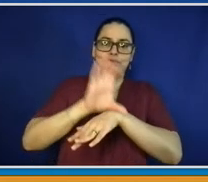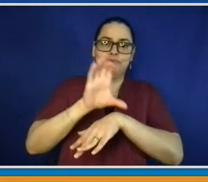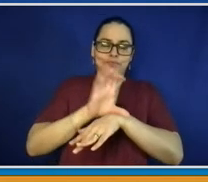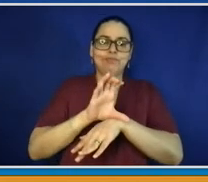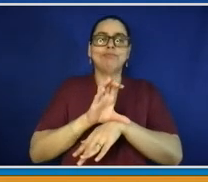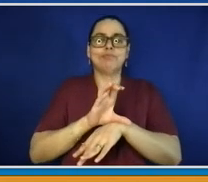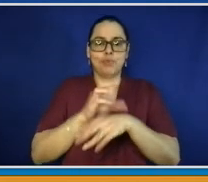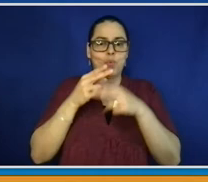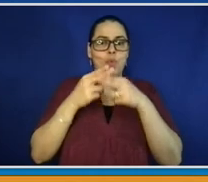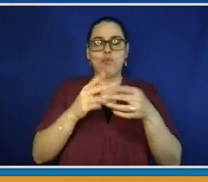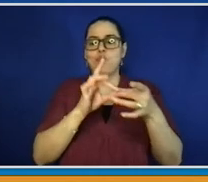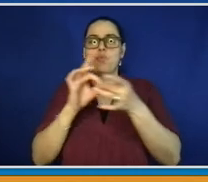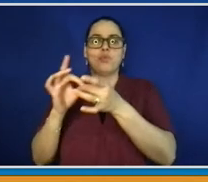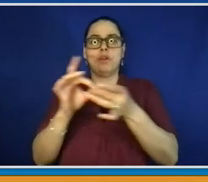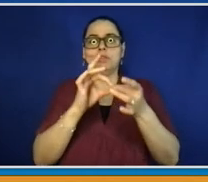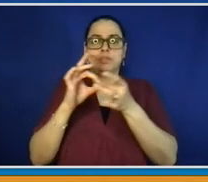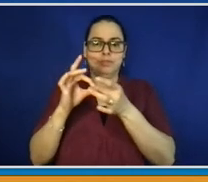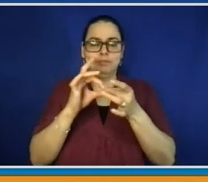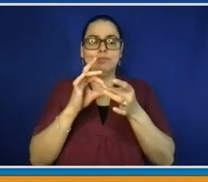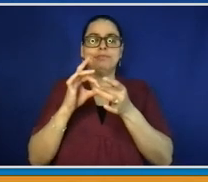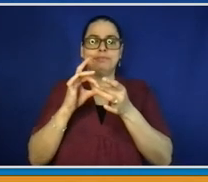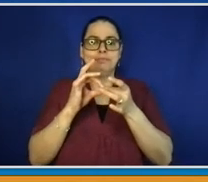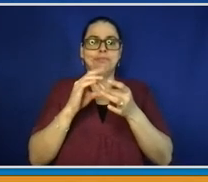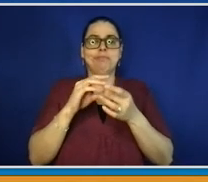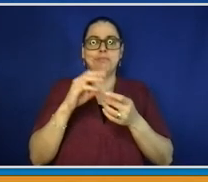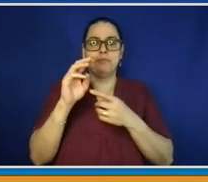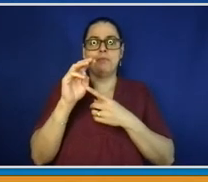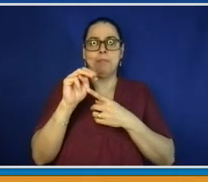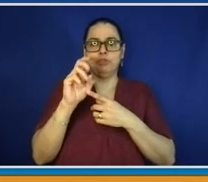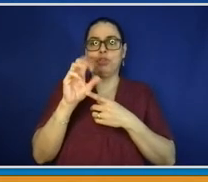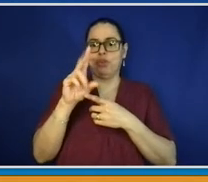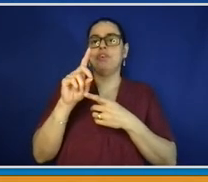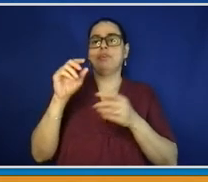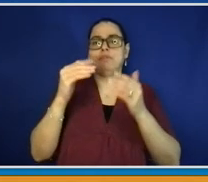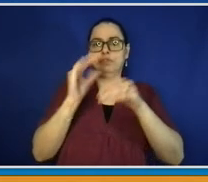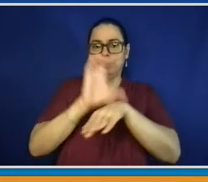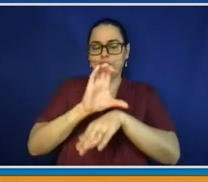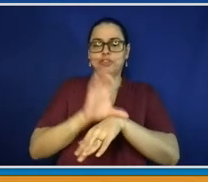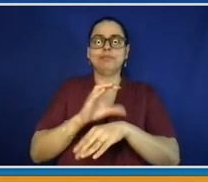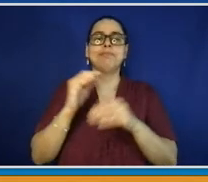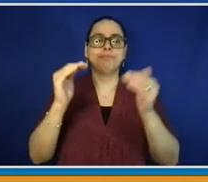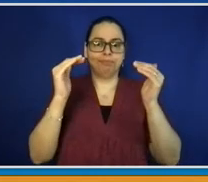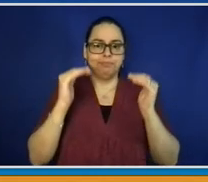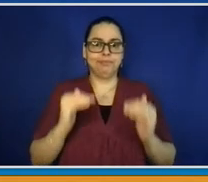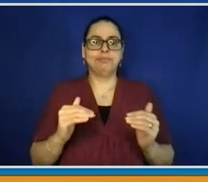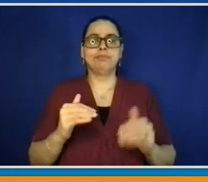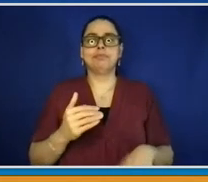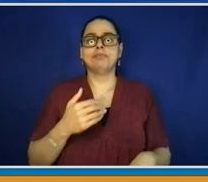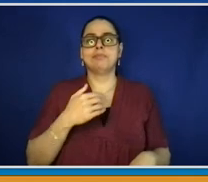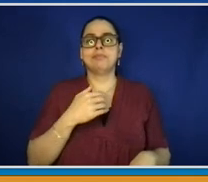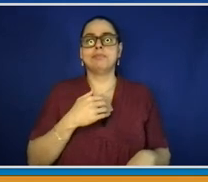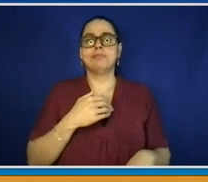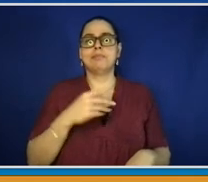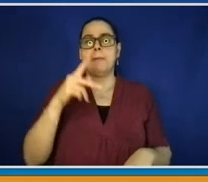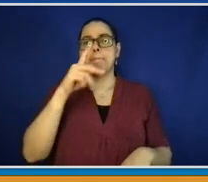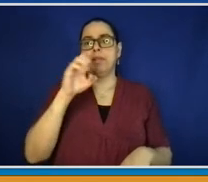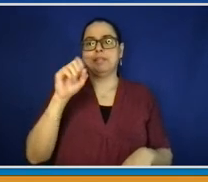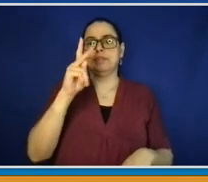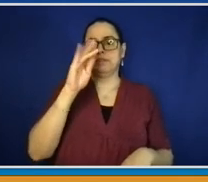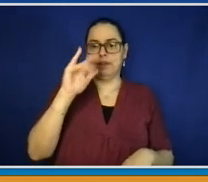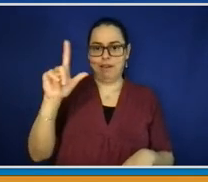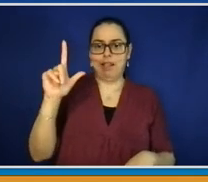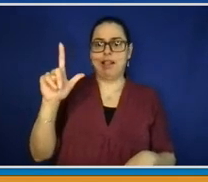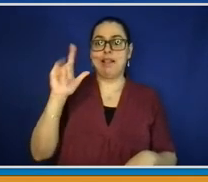Avenue in New Rochelle. In Peekskill, they have two locations. The Peekskill Nutrition Center at the Neighborhood Center. The library, Field